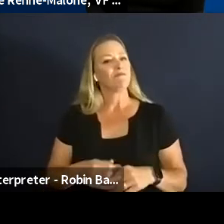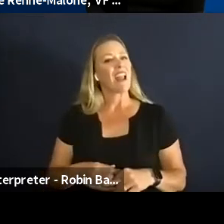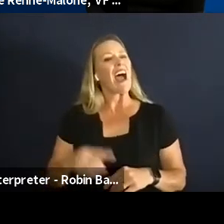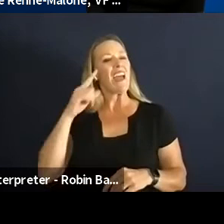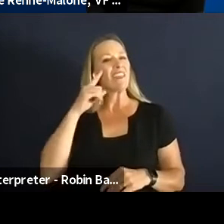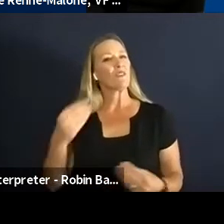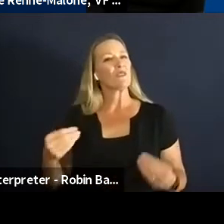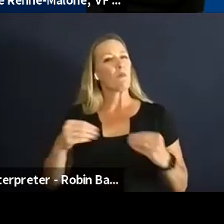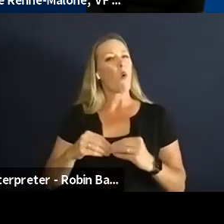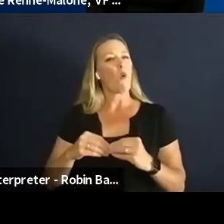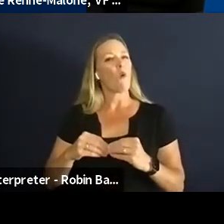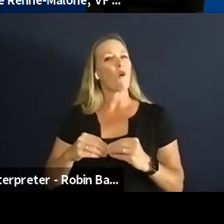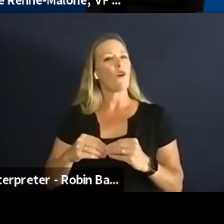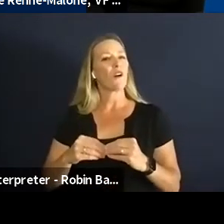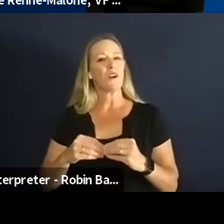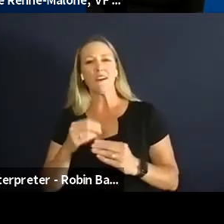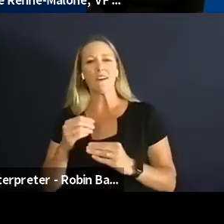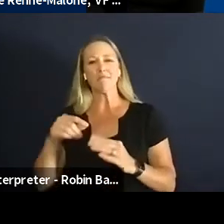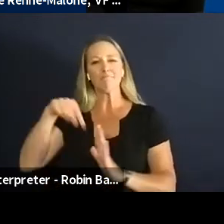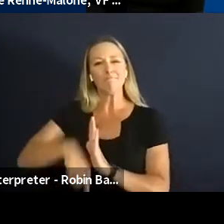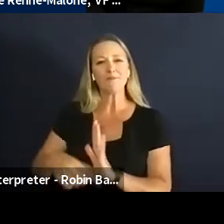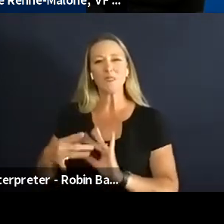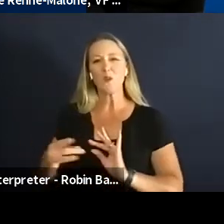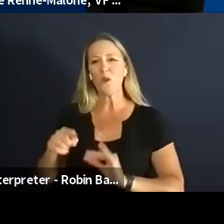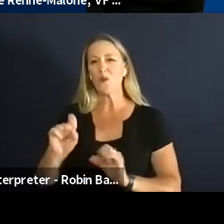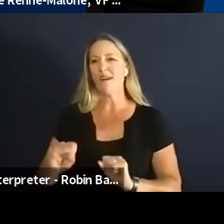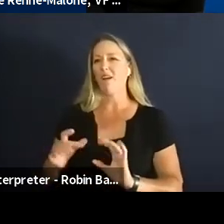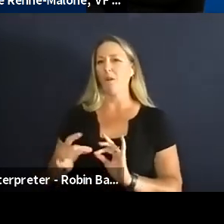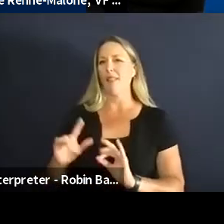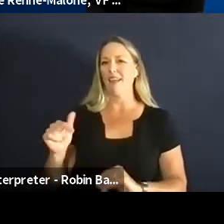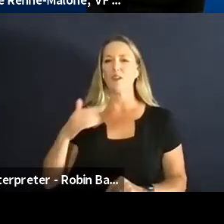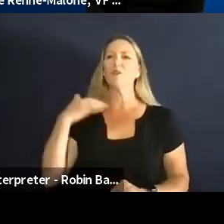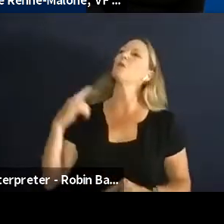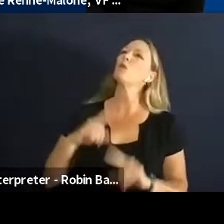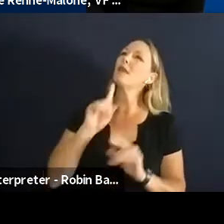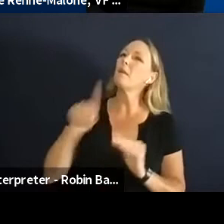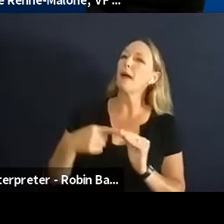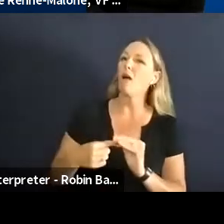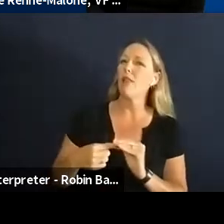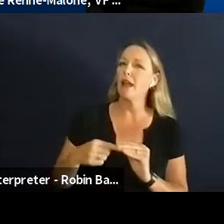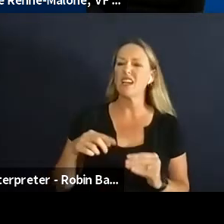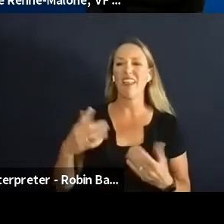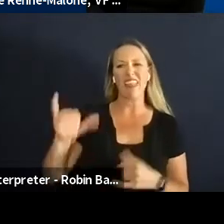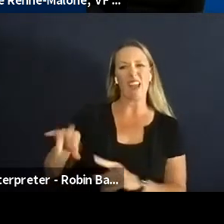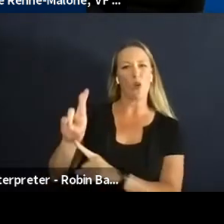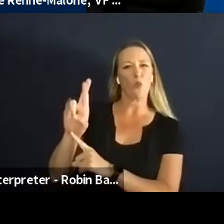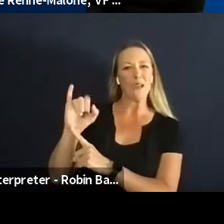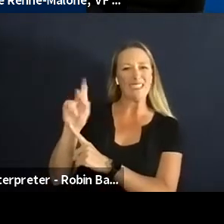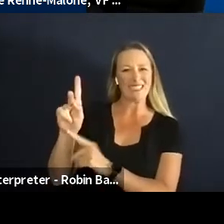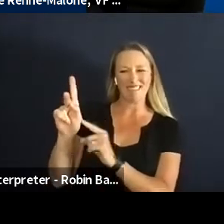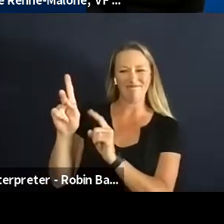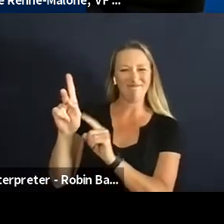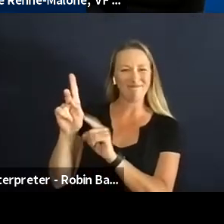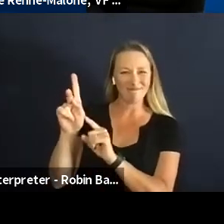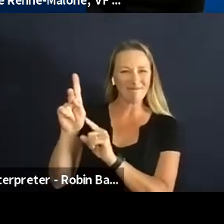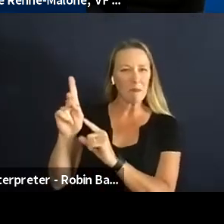to that that maybe you'll get into a little bit later in terms of how you know sort of the risk piece of it we can talk about that but